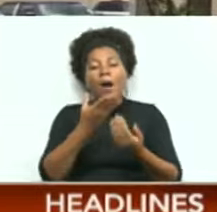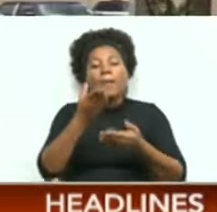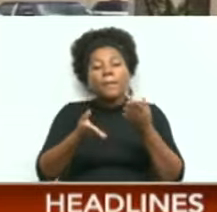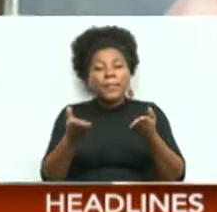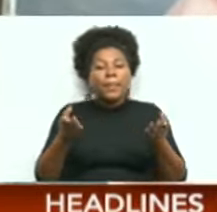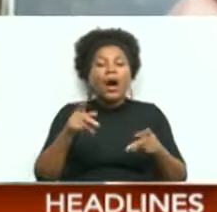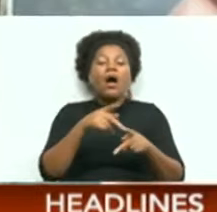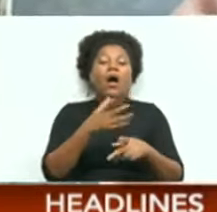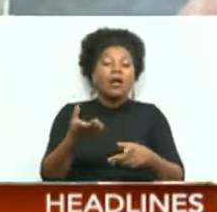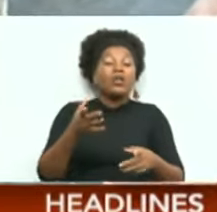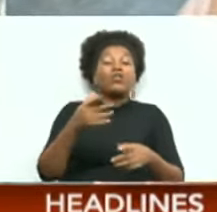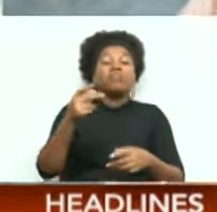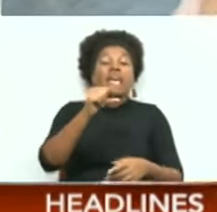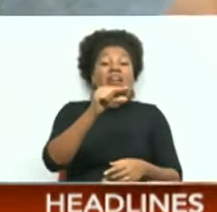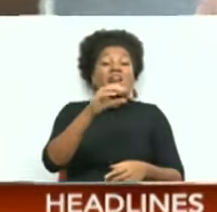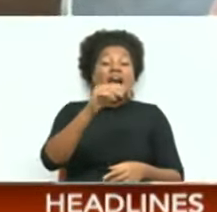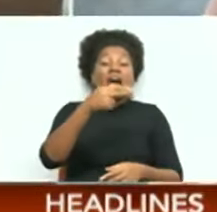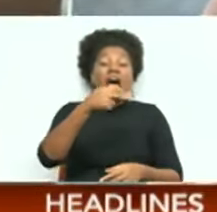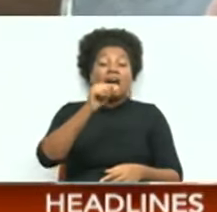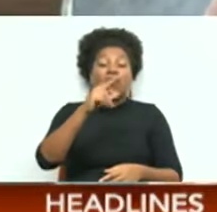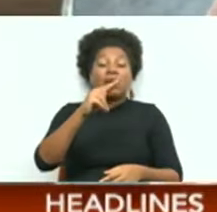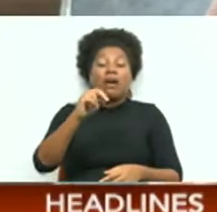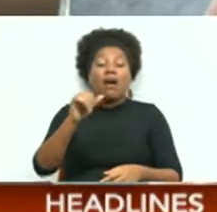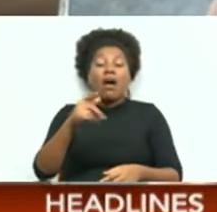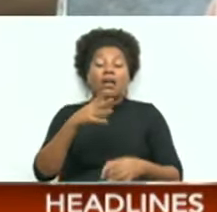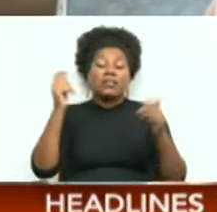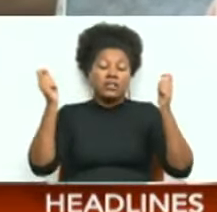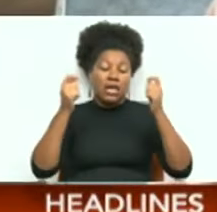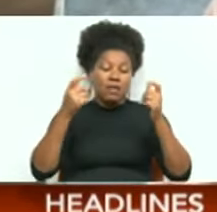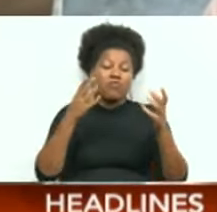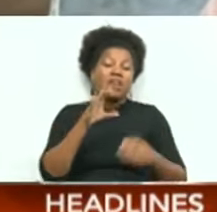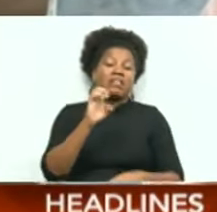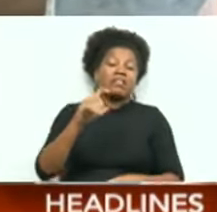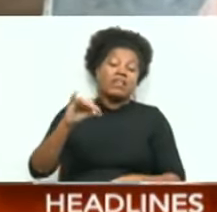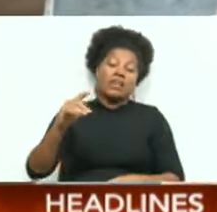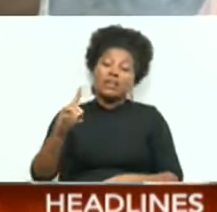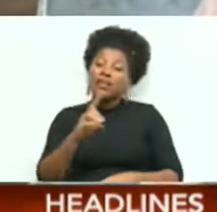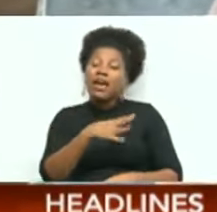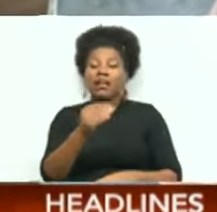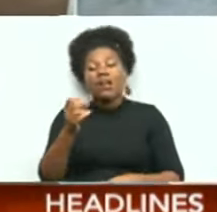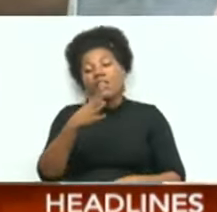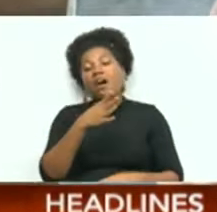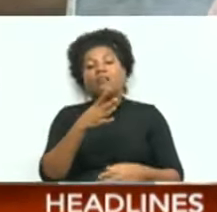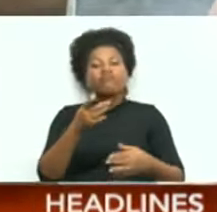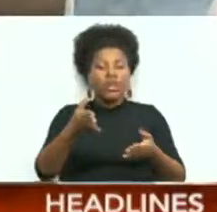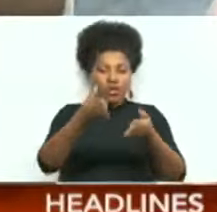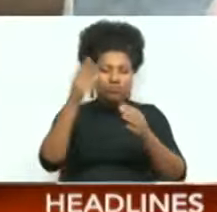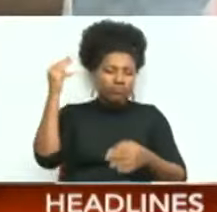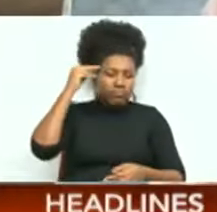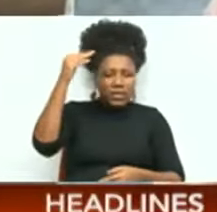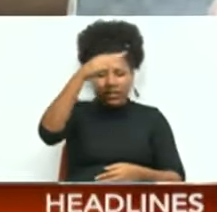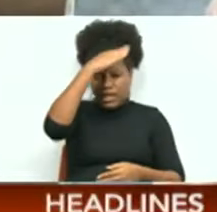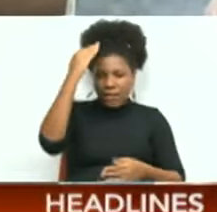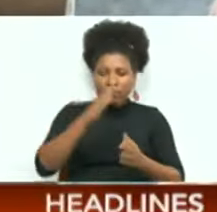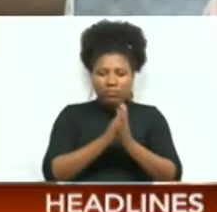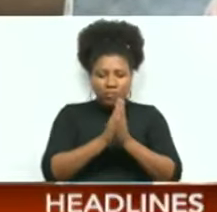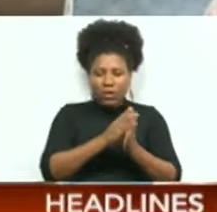Ghana. Despite some differences, the essence of Islam devotion remains unwavering.